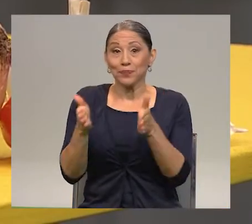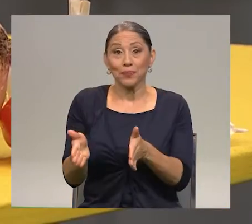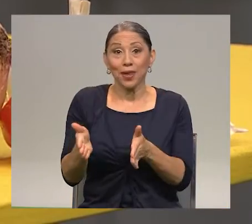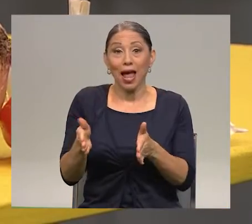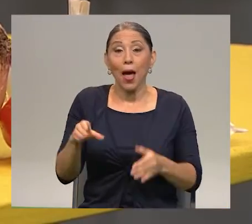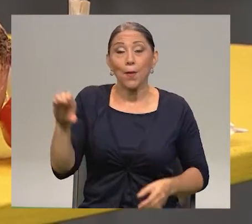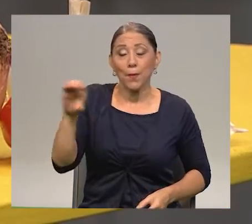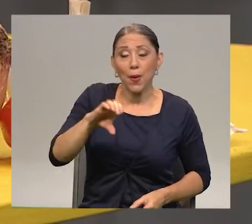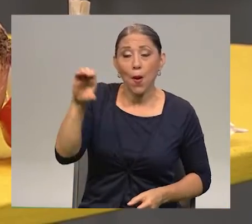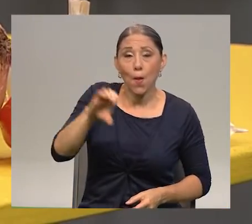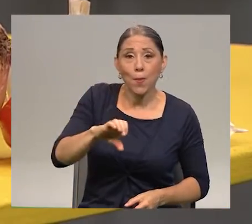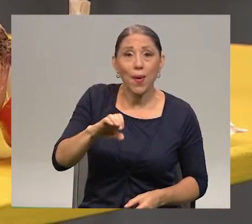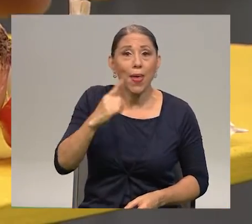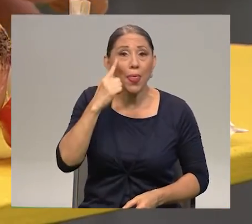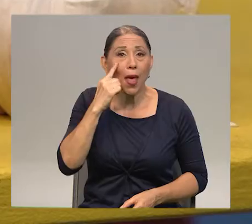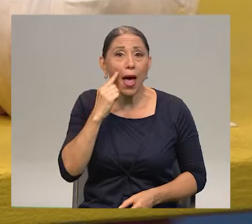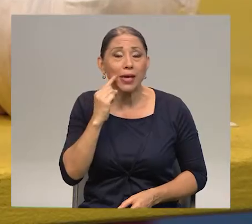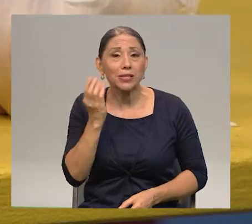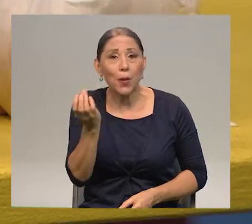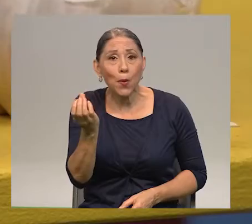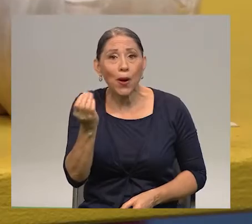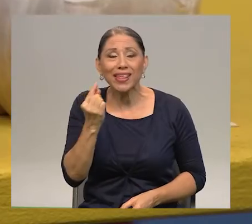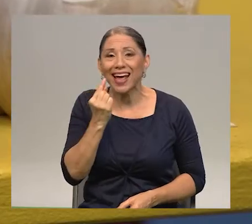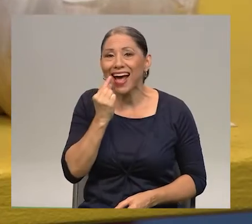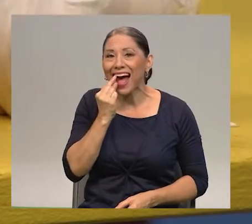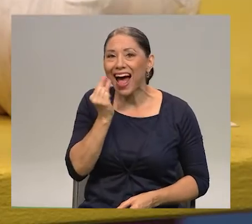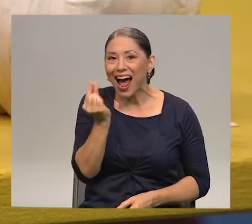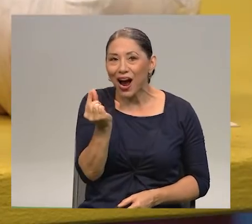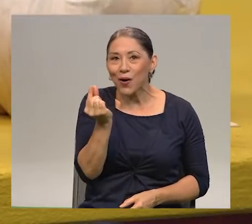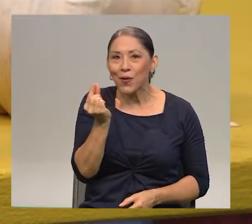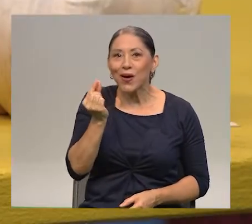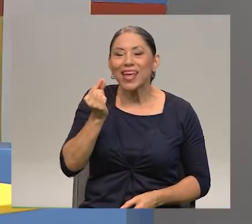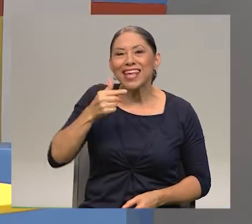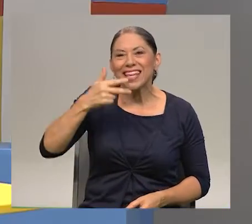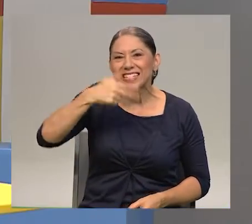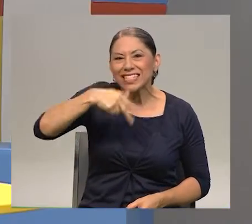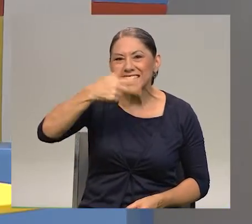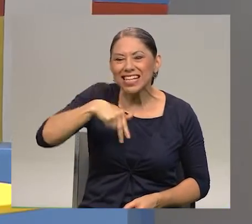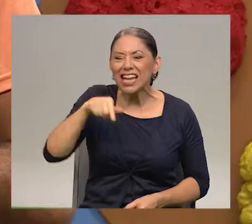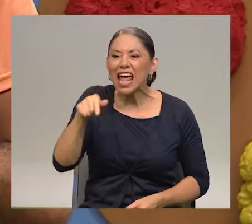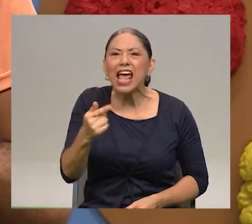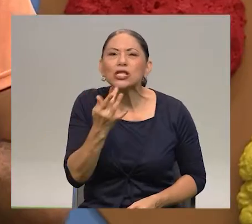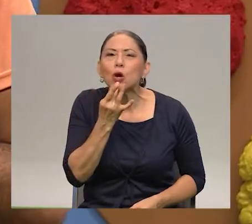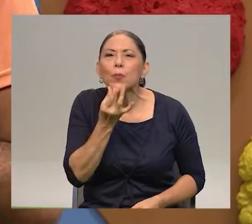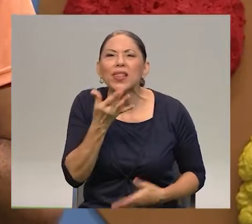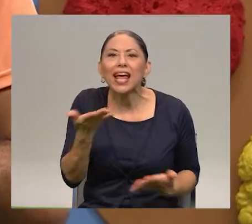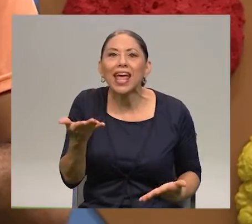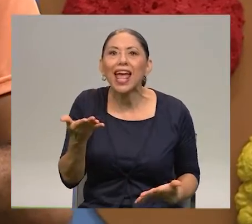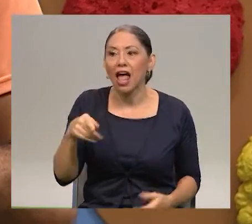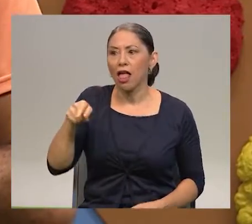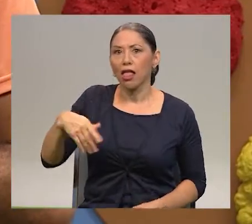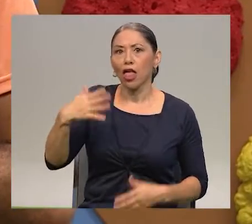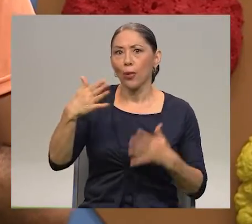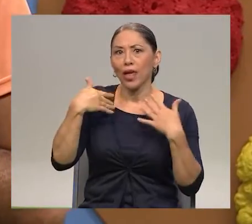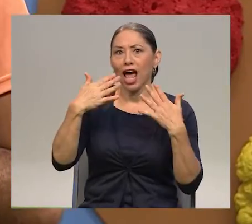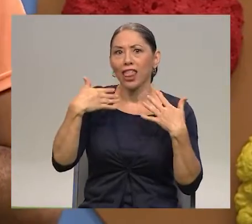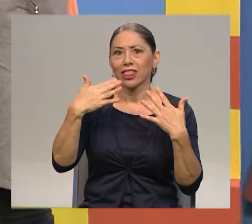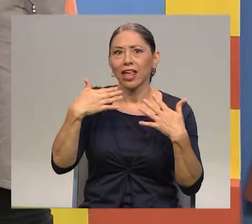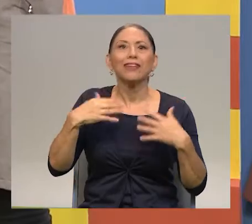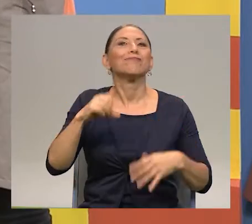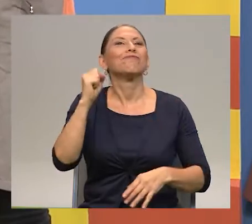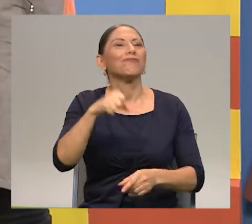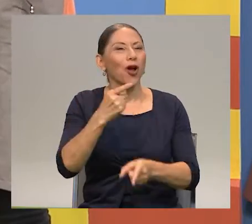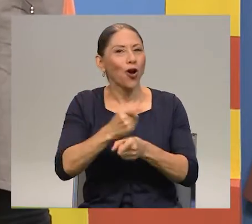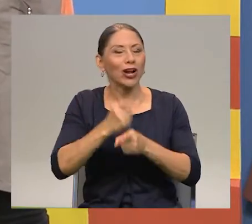pepper, onions, garlic, and chili. What's that flavor? That would be spicy, right? Spicy.